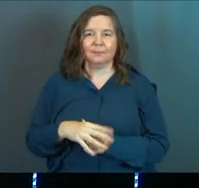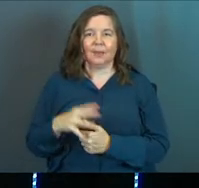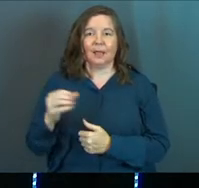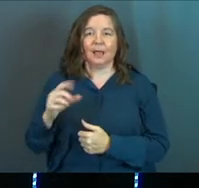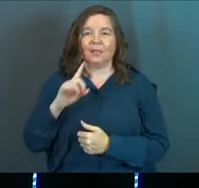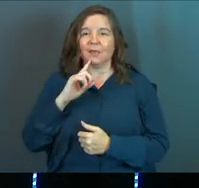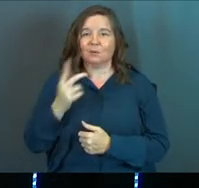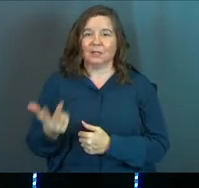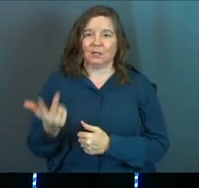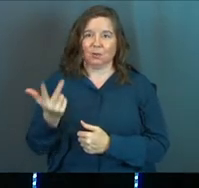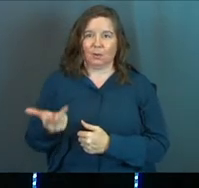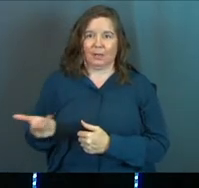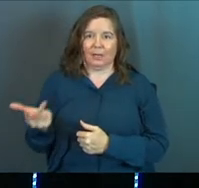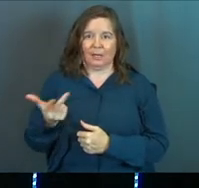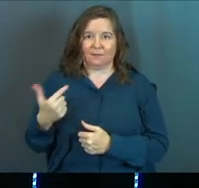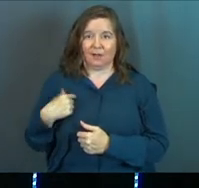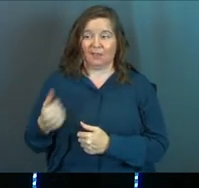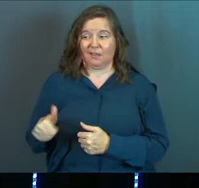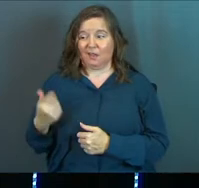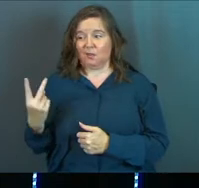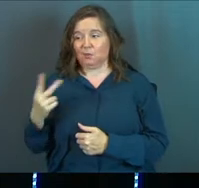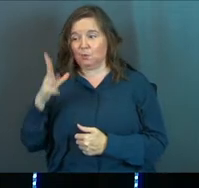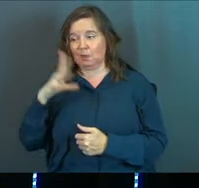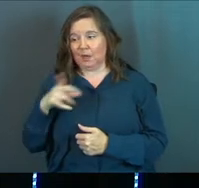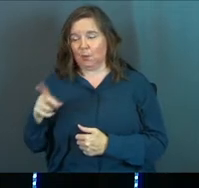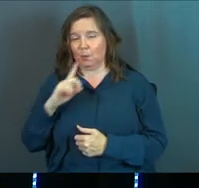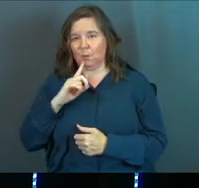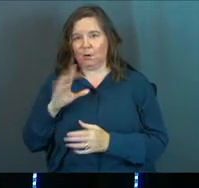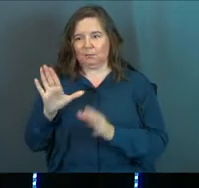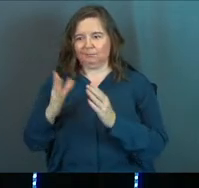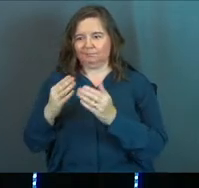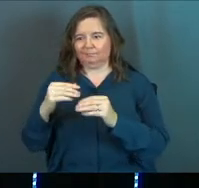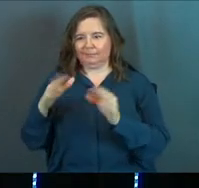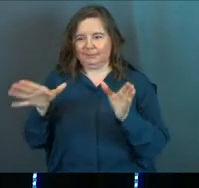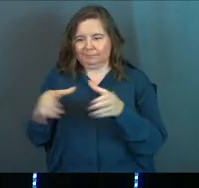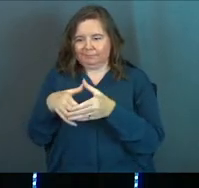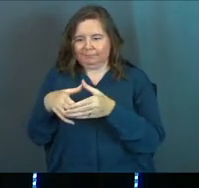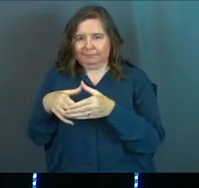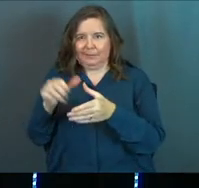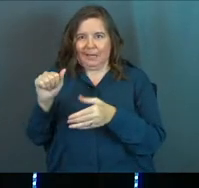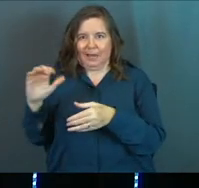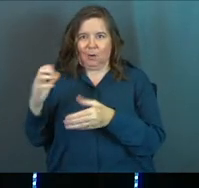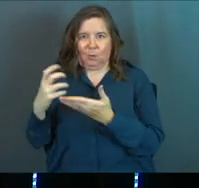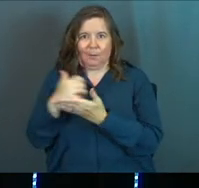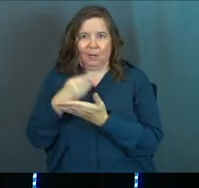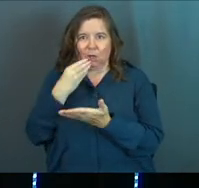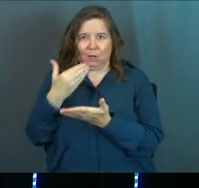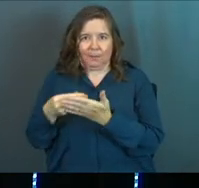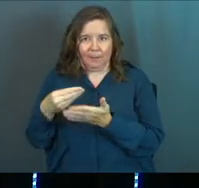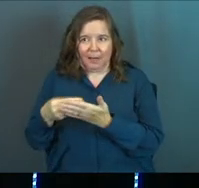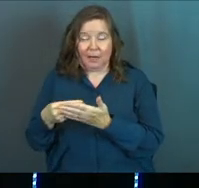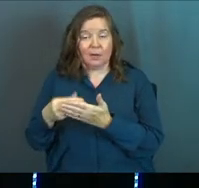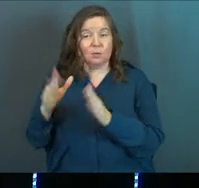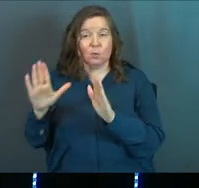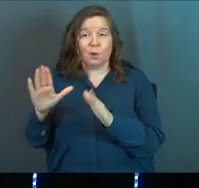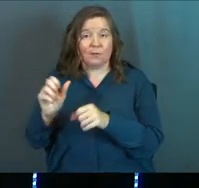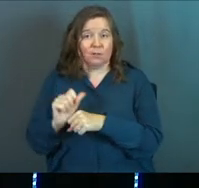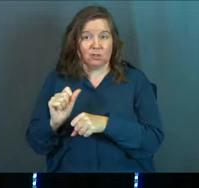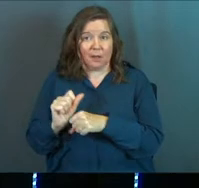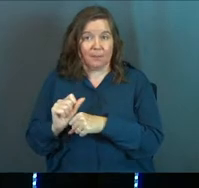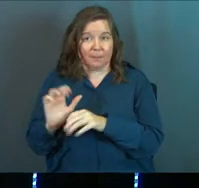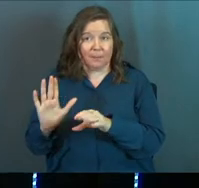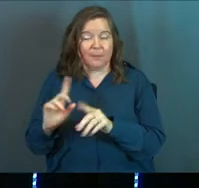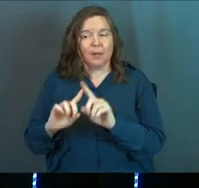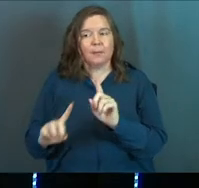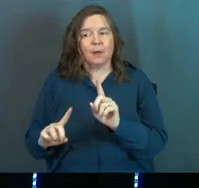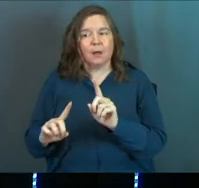And there was just three of us. And the other two guys that were there, we're in cubicles, we're in air conditioning, we're making good money. And it was a wonderful job,